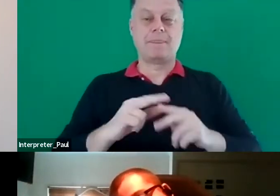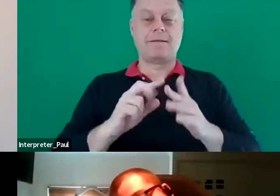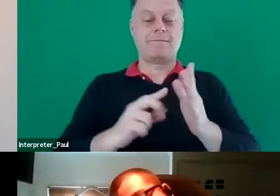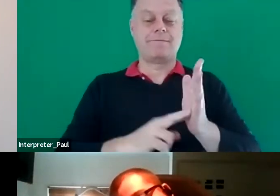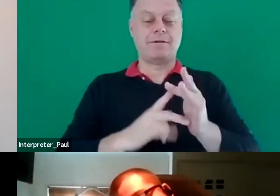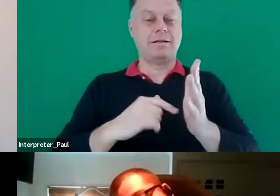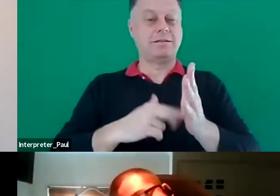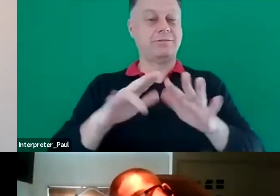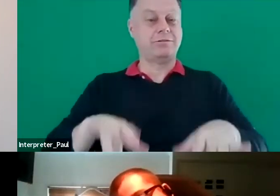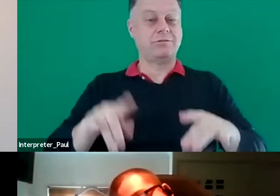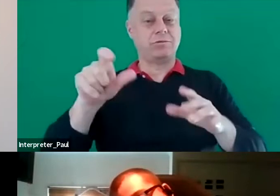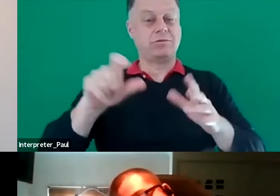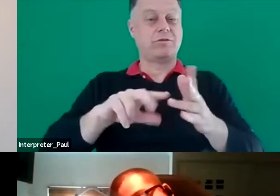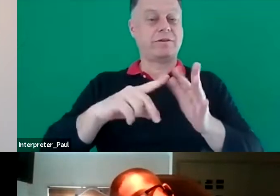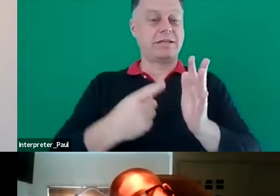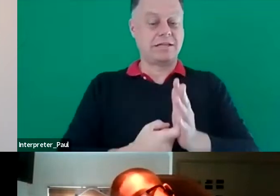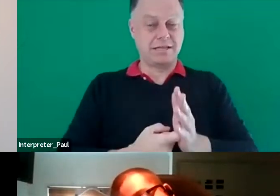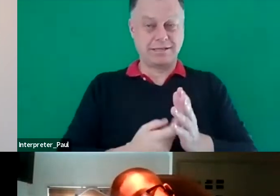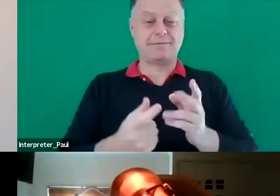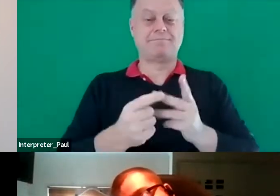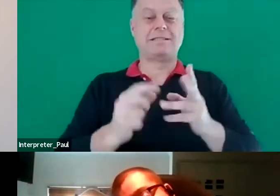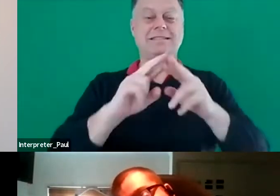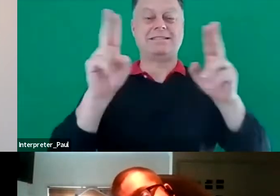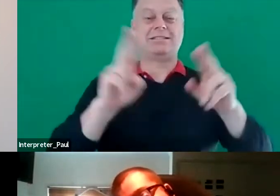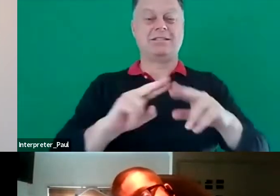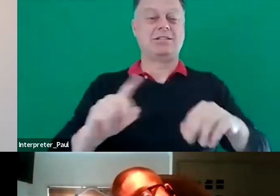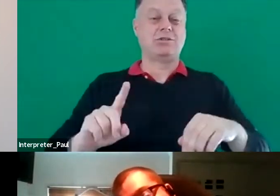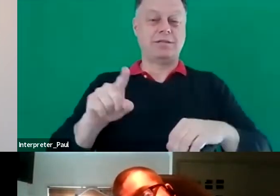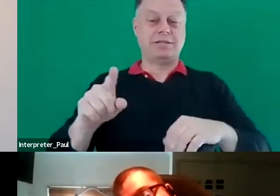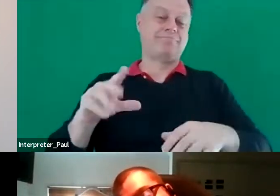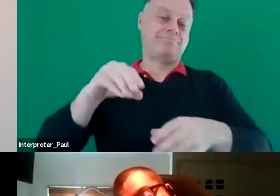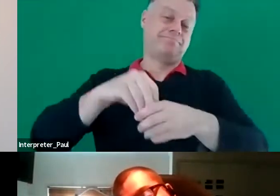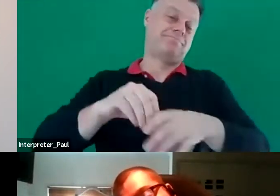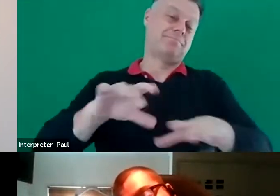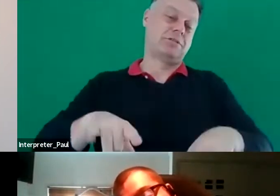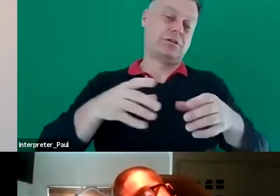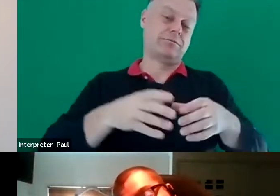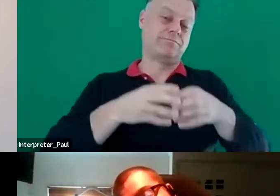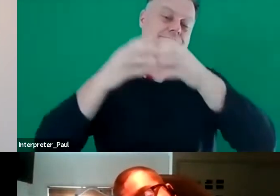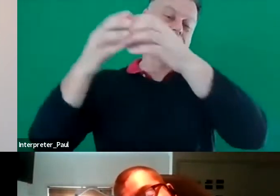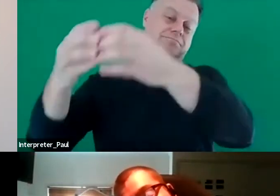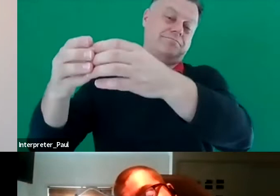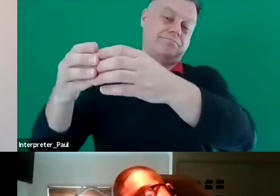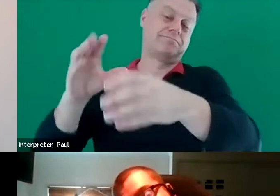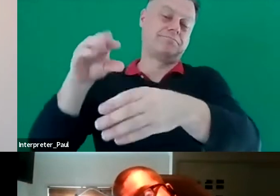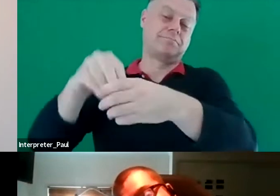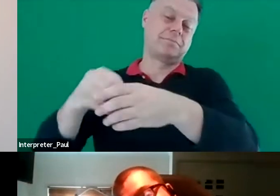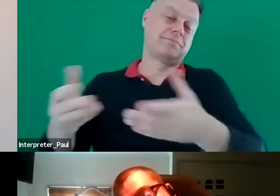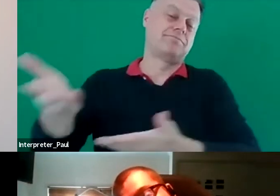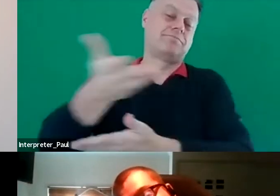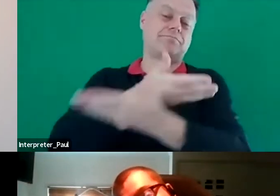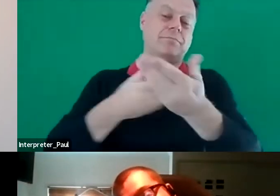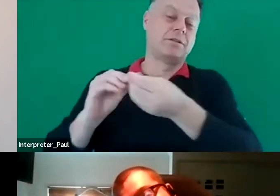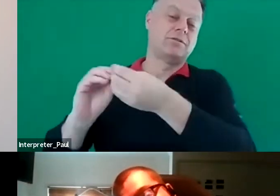for Australian of the Year and on the international stage he was a member of the Australian delegation that participated in